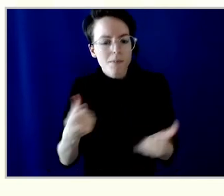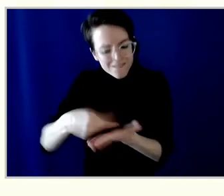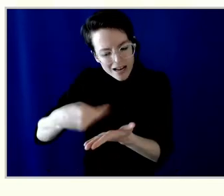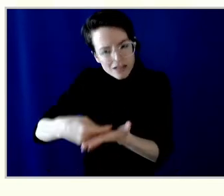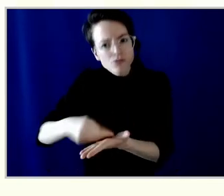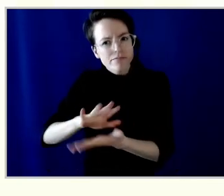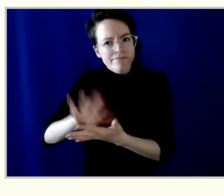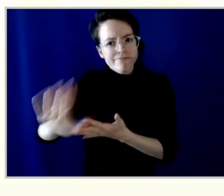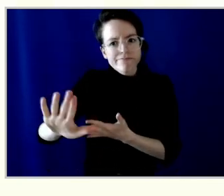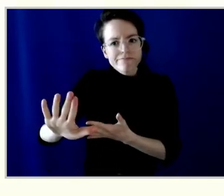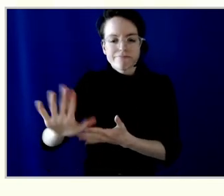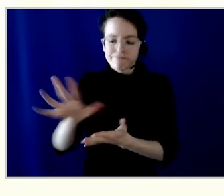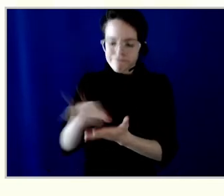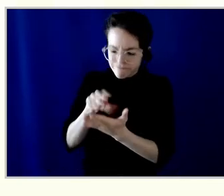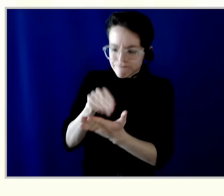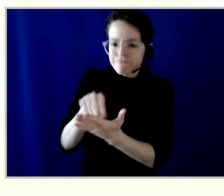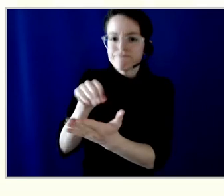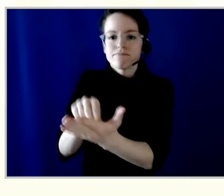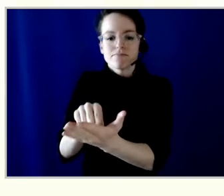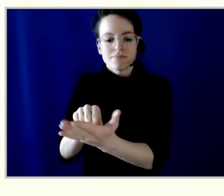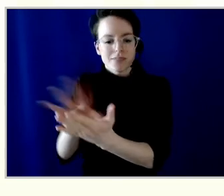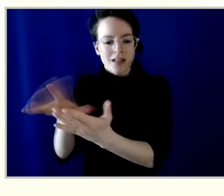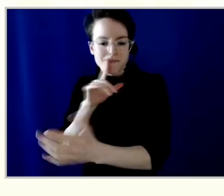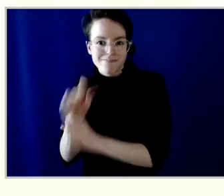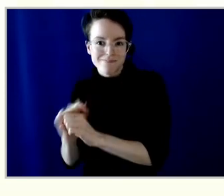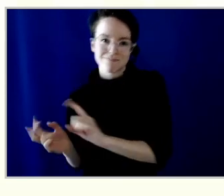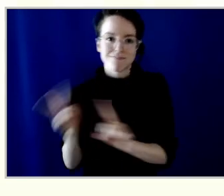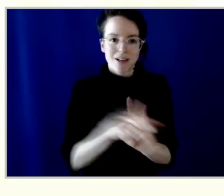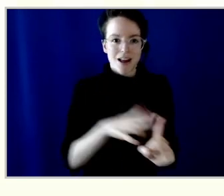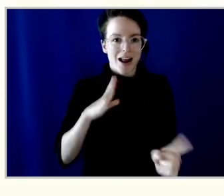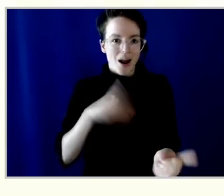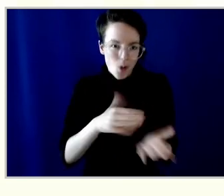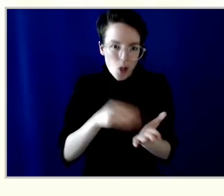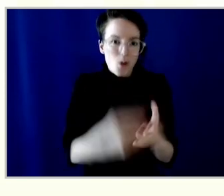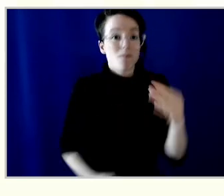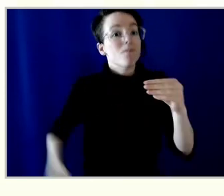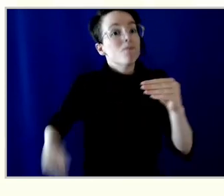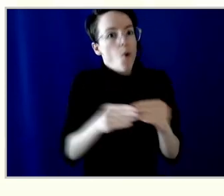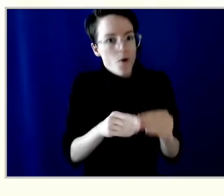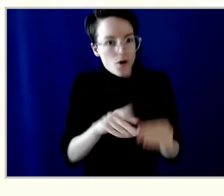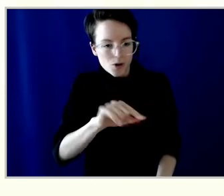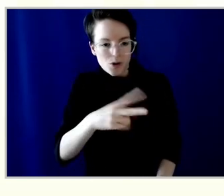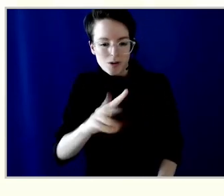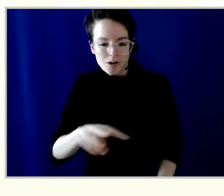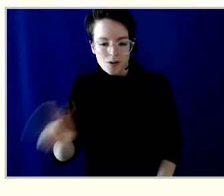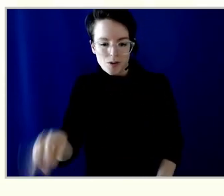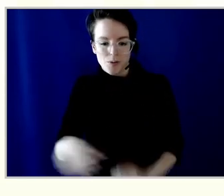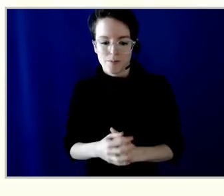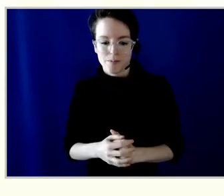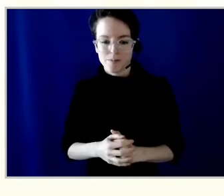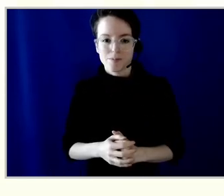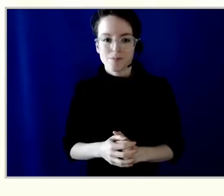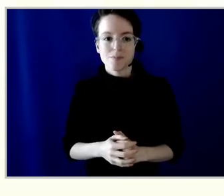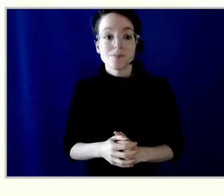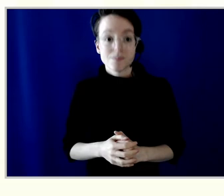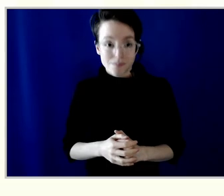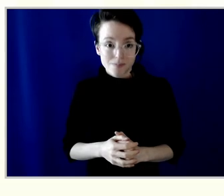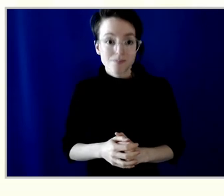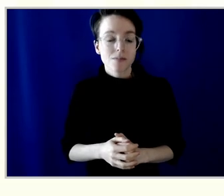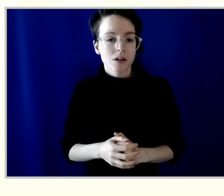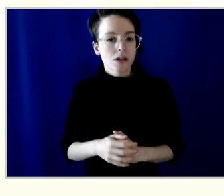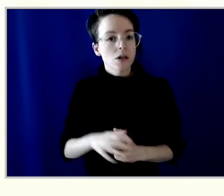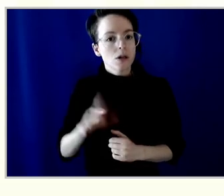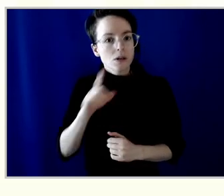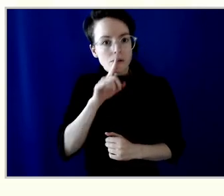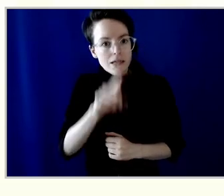Man City's climate commitments announced in 2021 are another top priority for the board in addressing a systemic challenge